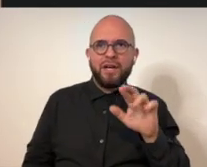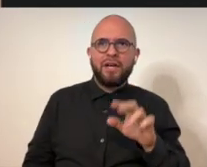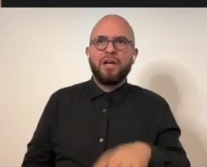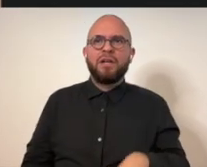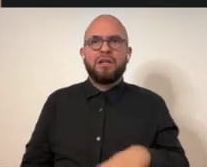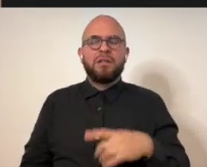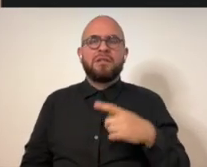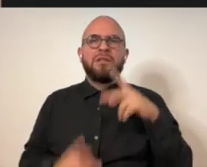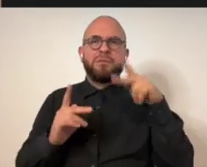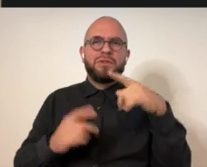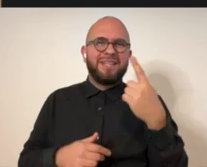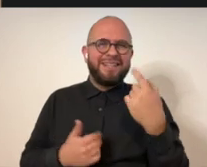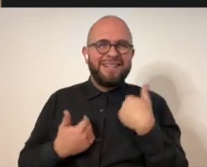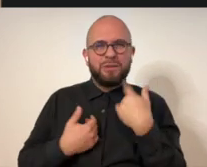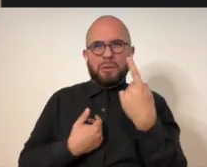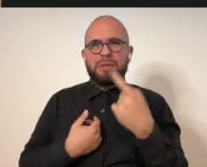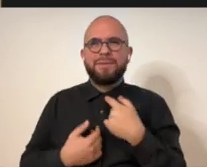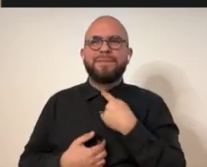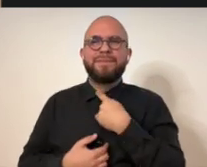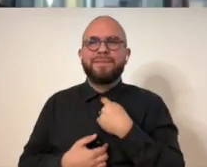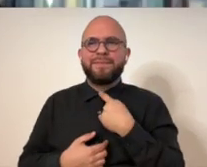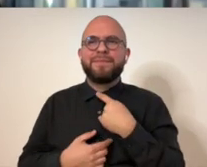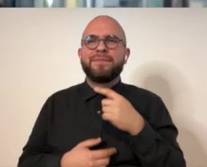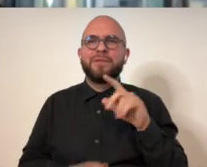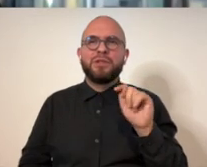a person has a permanent tracheal